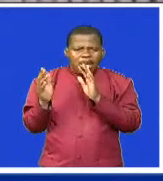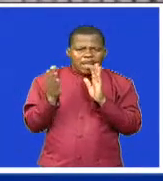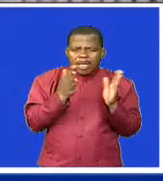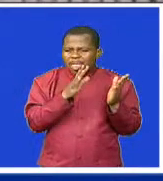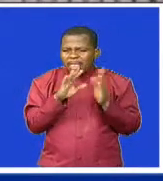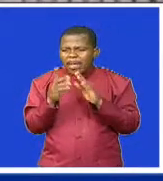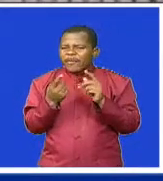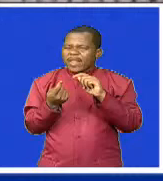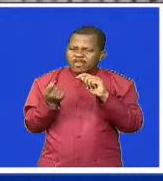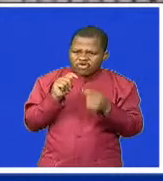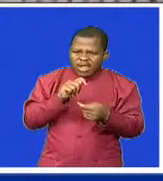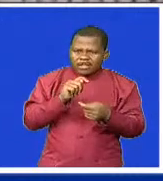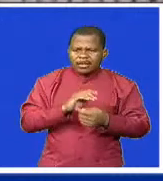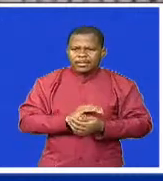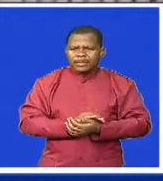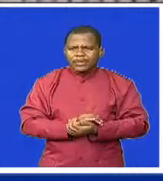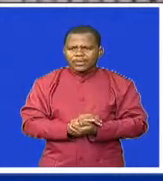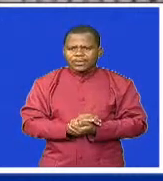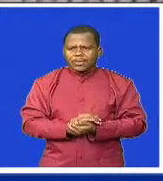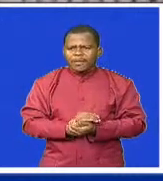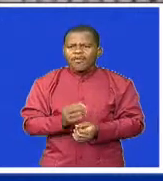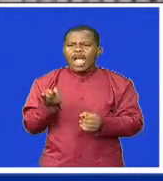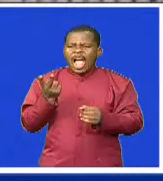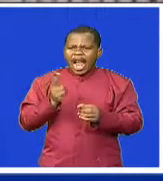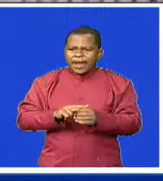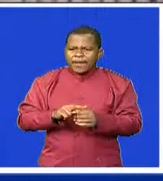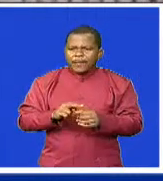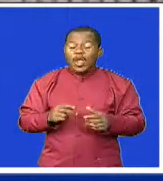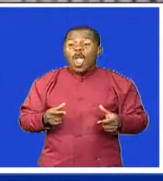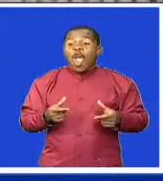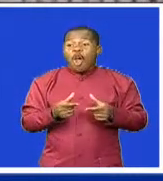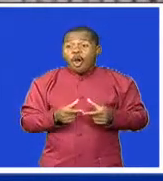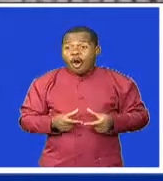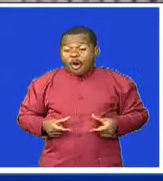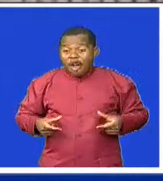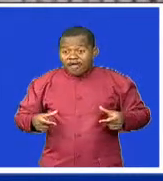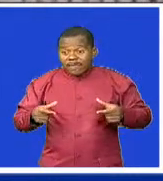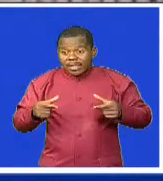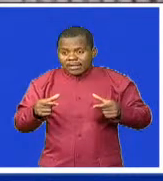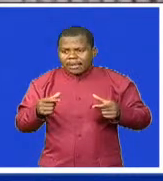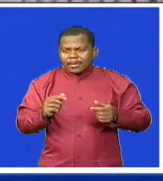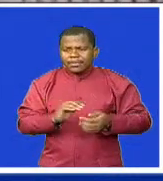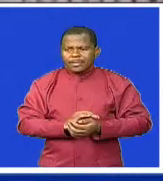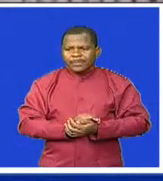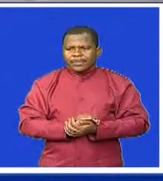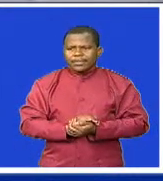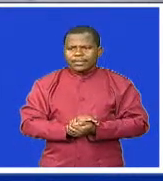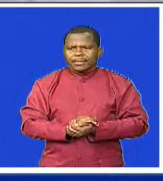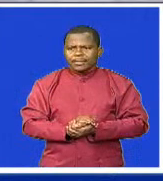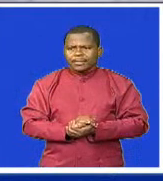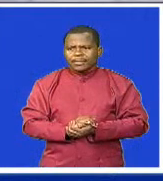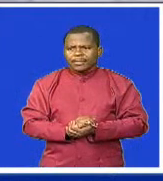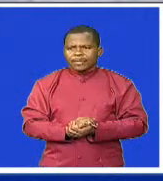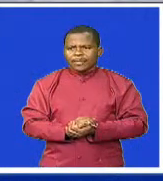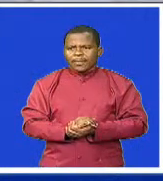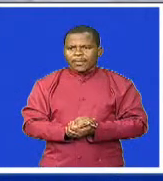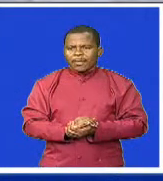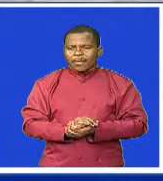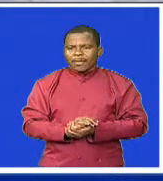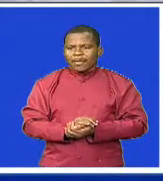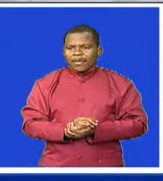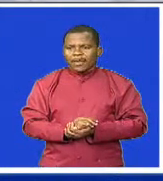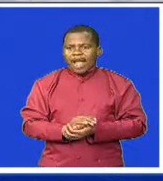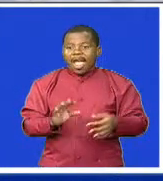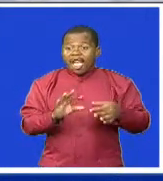and the Convention to Combat Desertification. The Swatini National